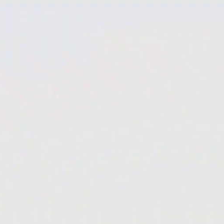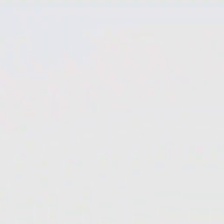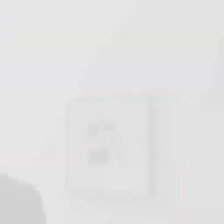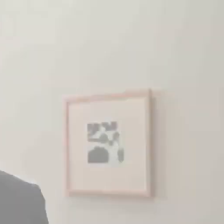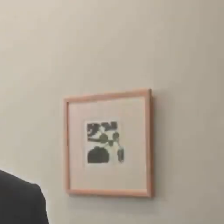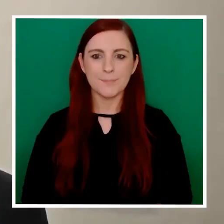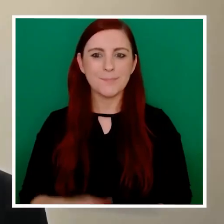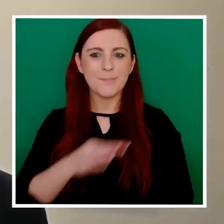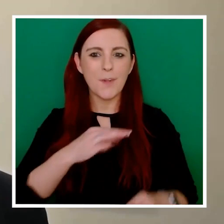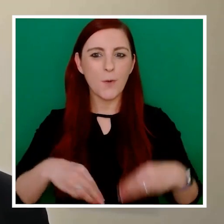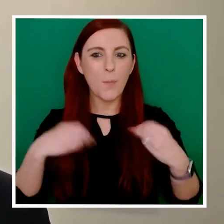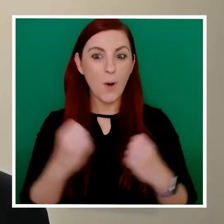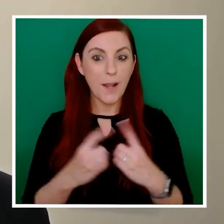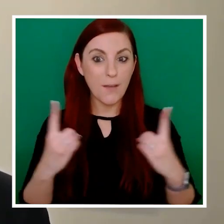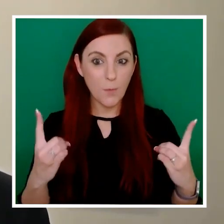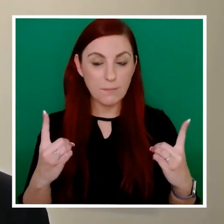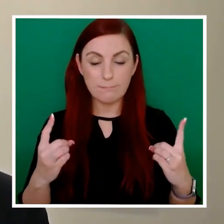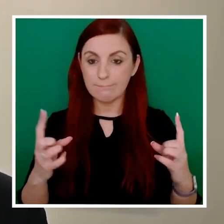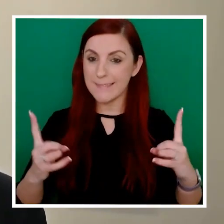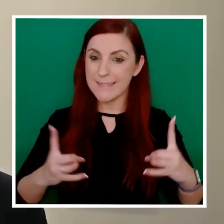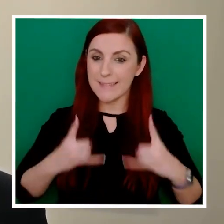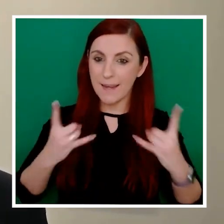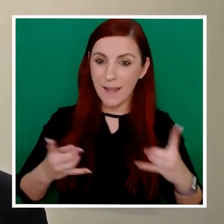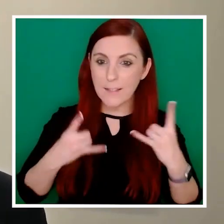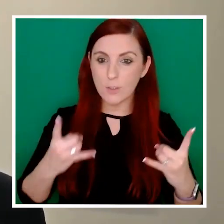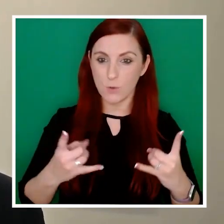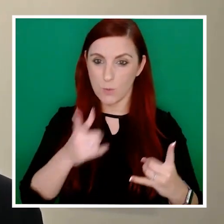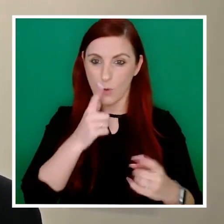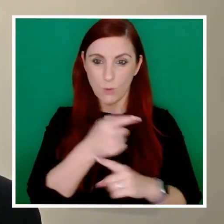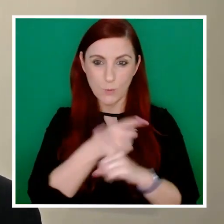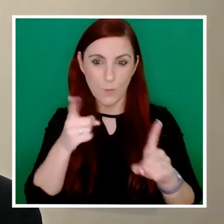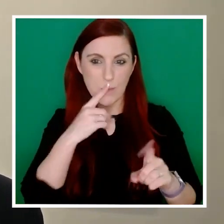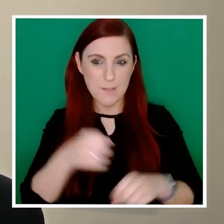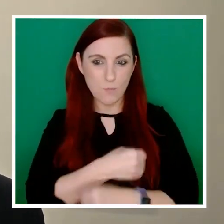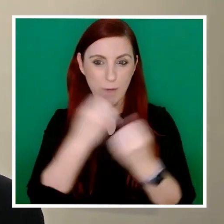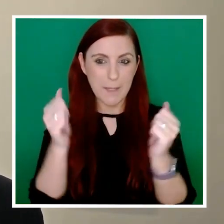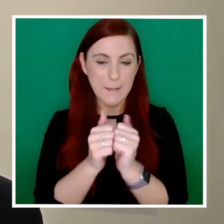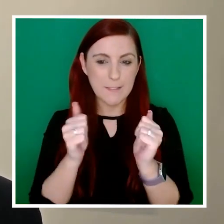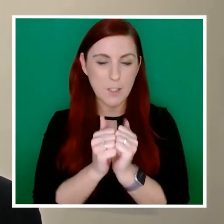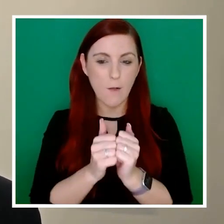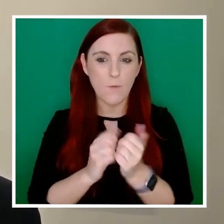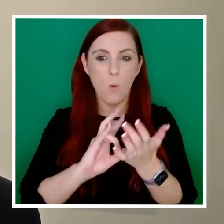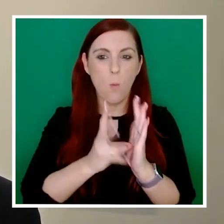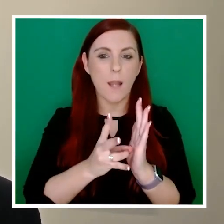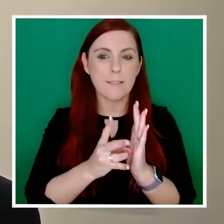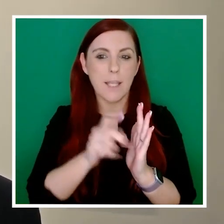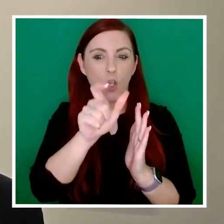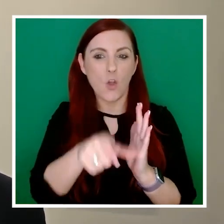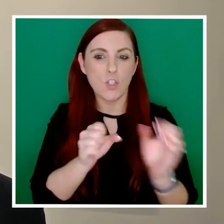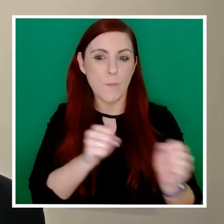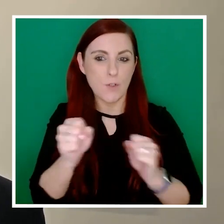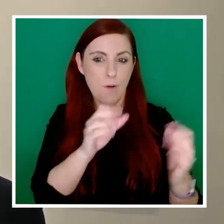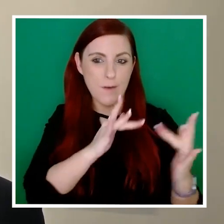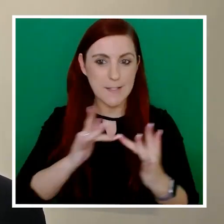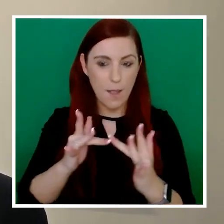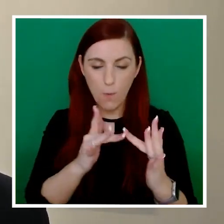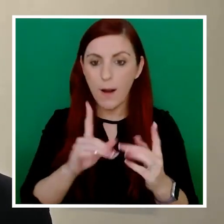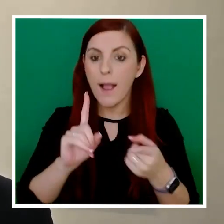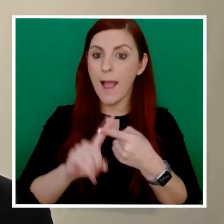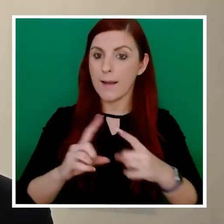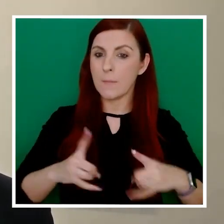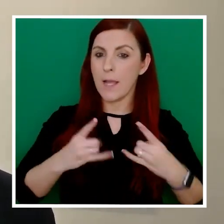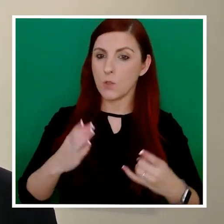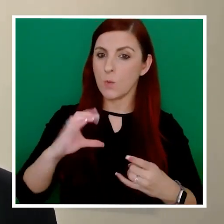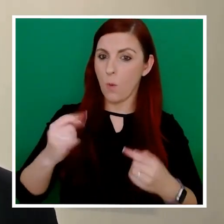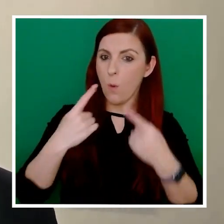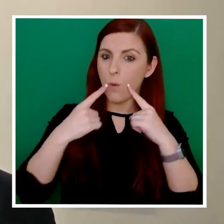Good morning everyone. I'm delighted to address the spring meeting of the quality customer service network and I'm also delighted to co-launch the latest